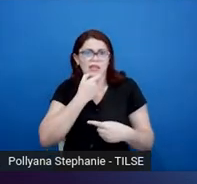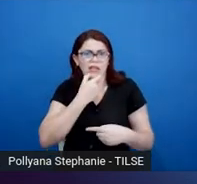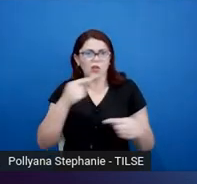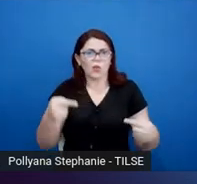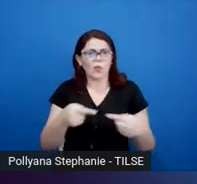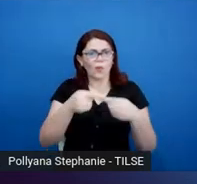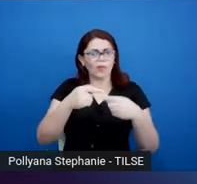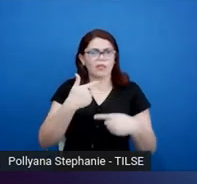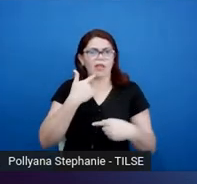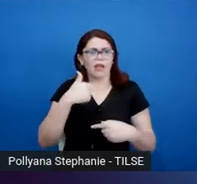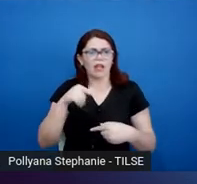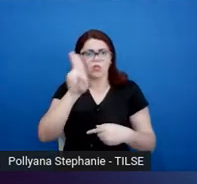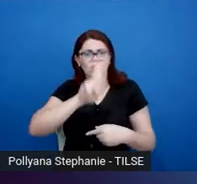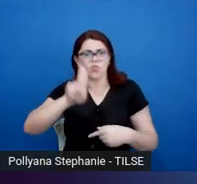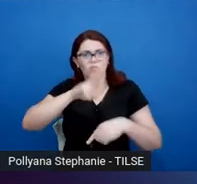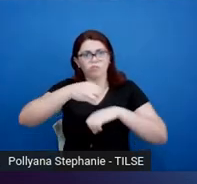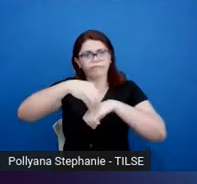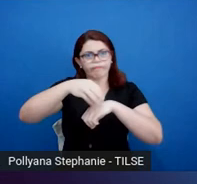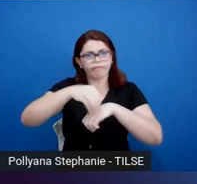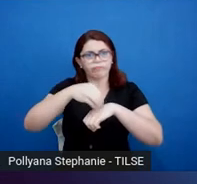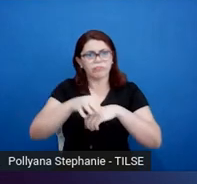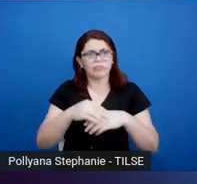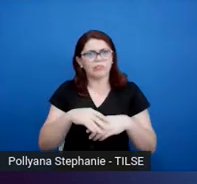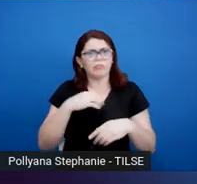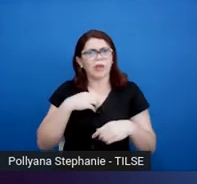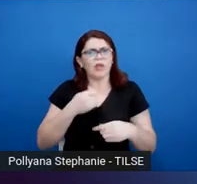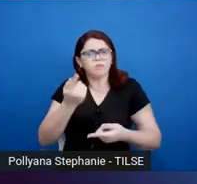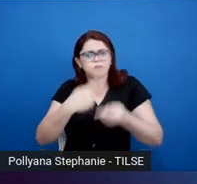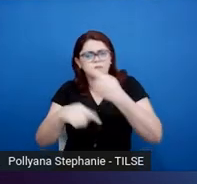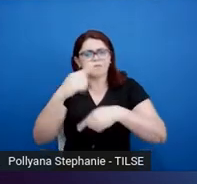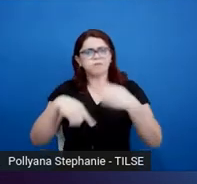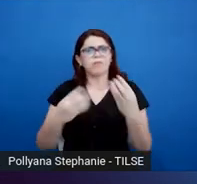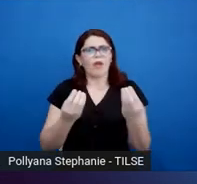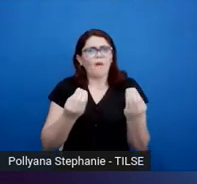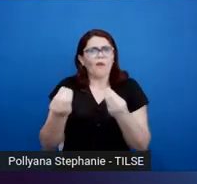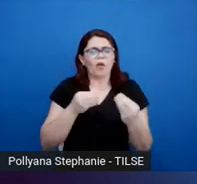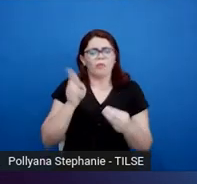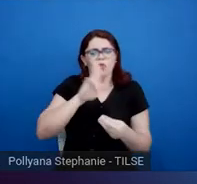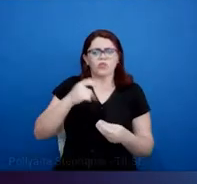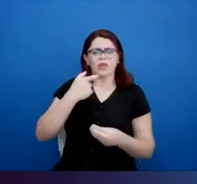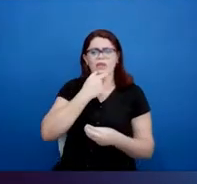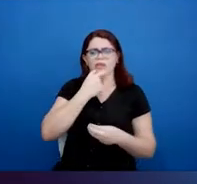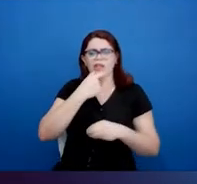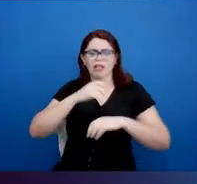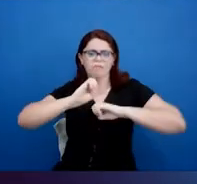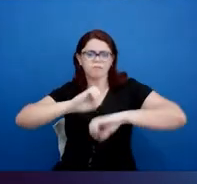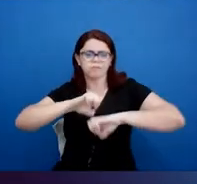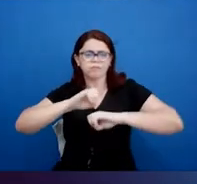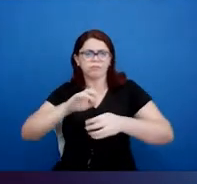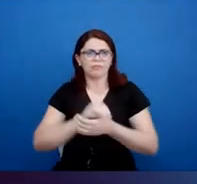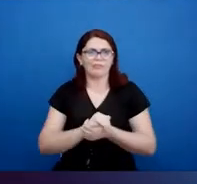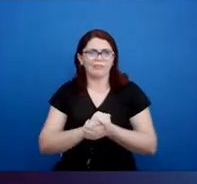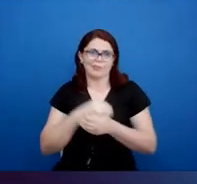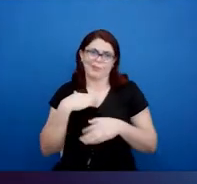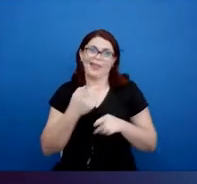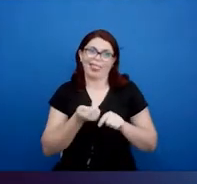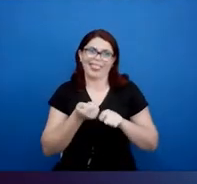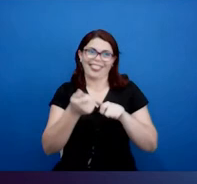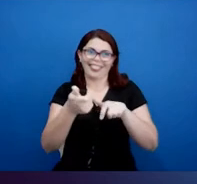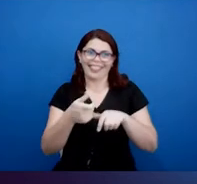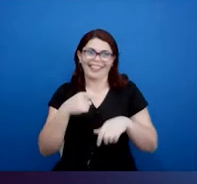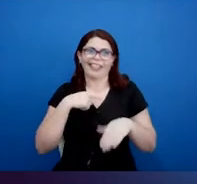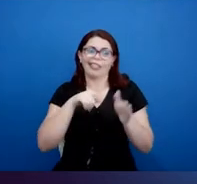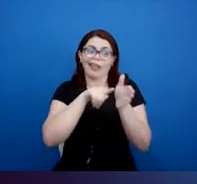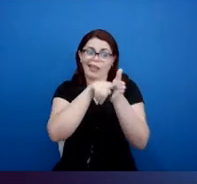about what it takes to be successful in English medium instruction. And spoiler alert, there's a lot more